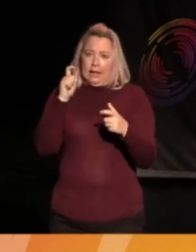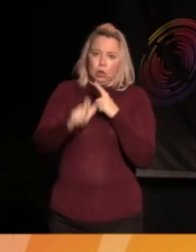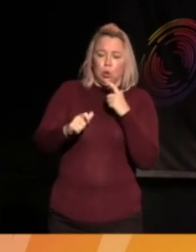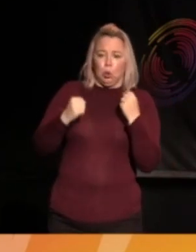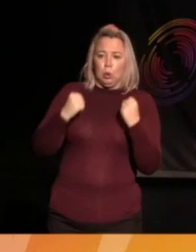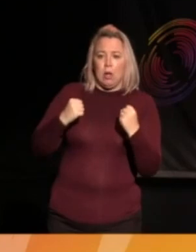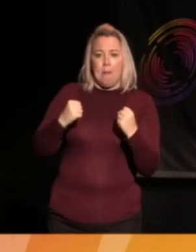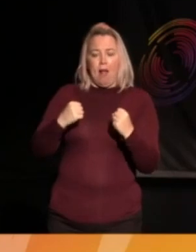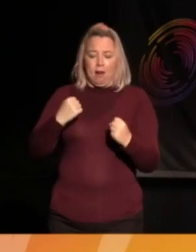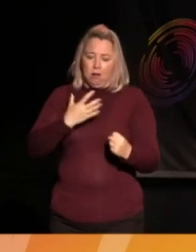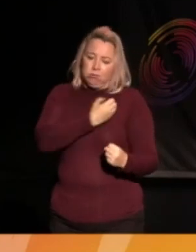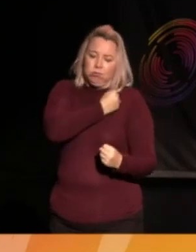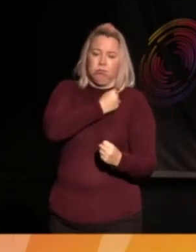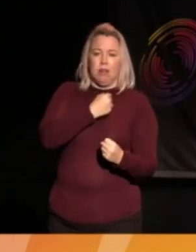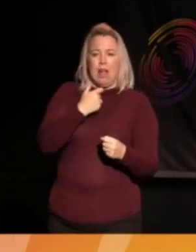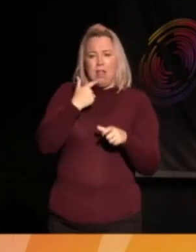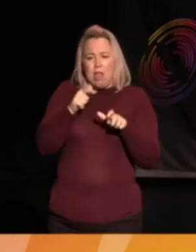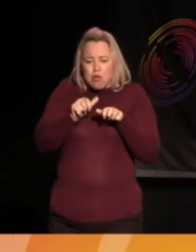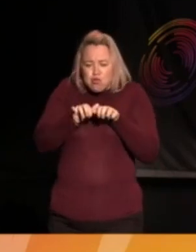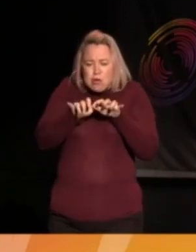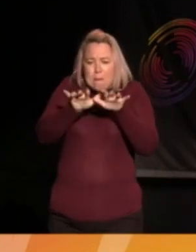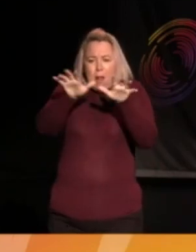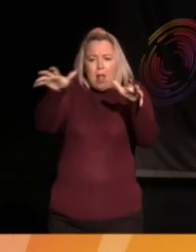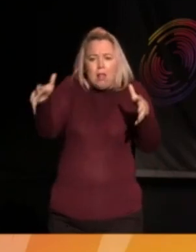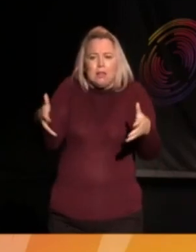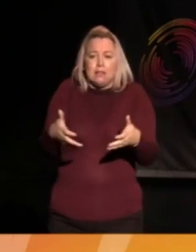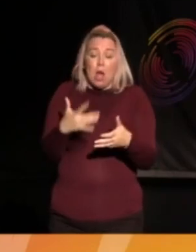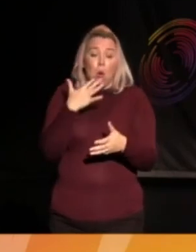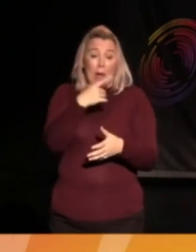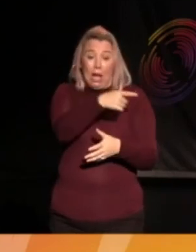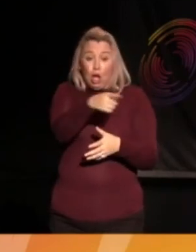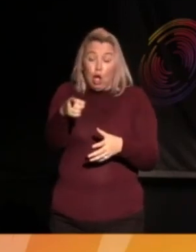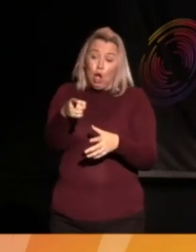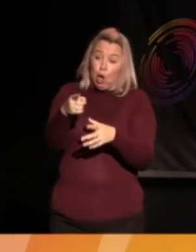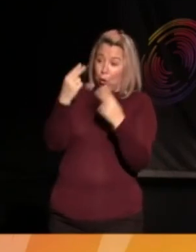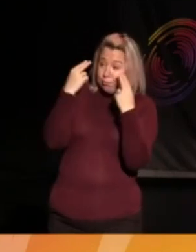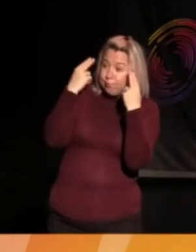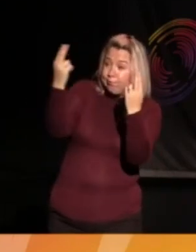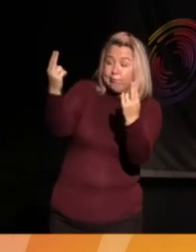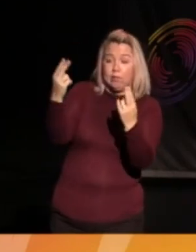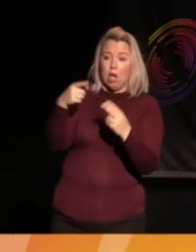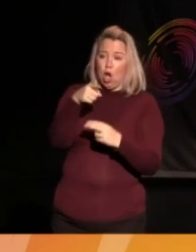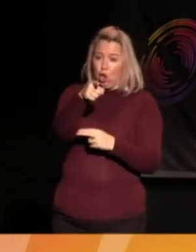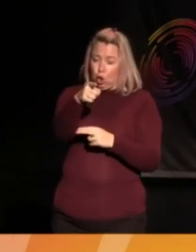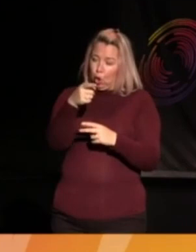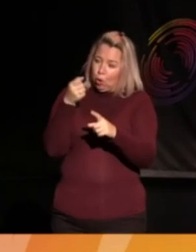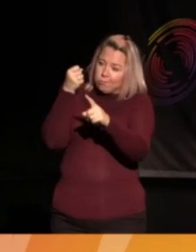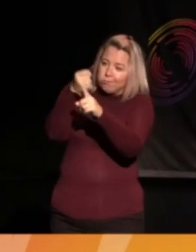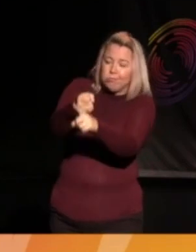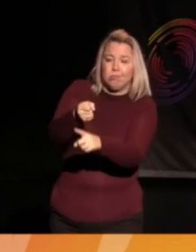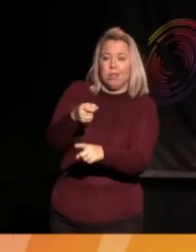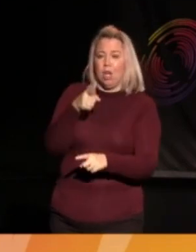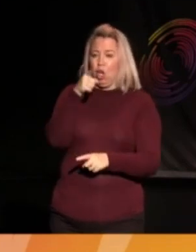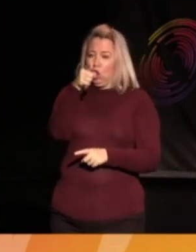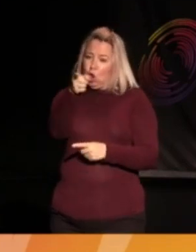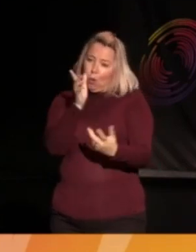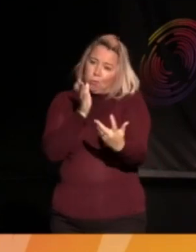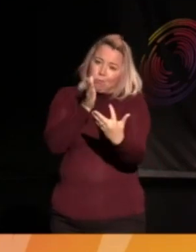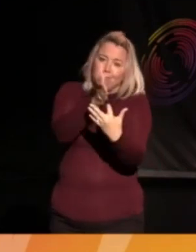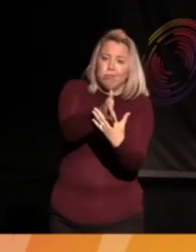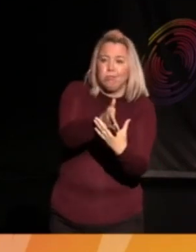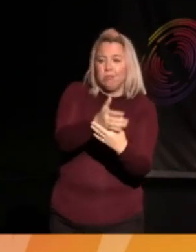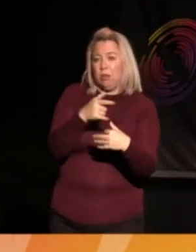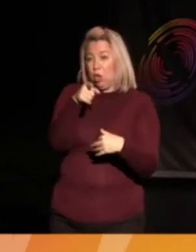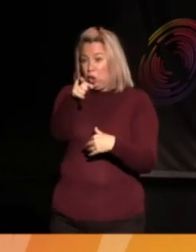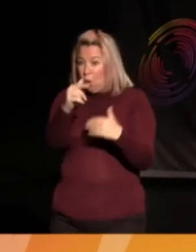quote that we keep on, these ripples of hope, every time you stand up for injustice, you're sending out a ripple of hope. And that can just be a tiny